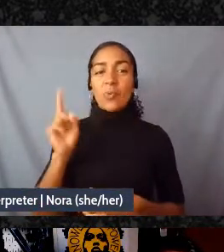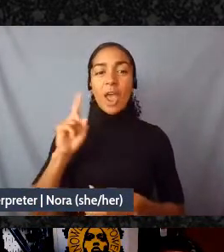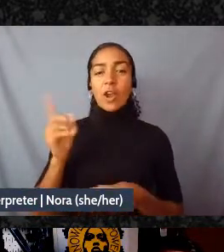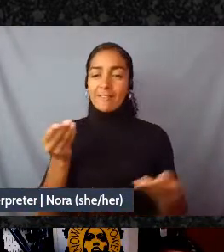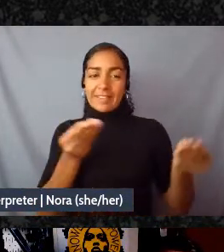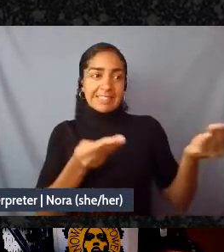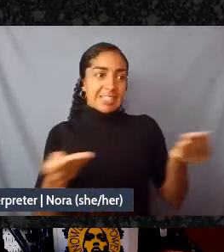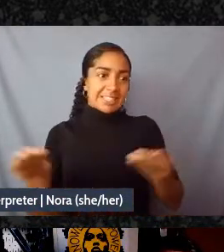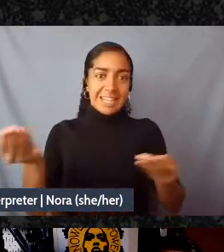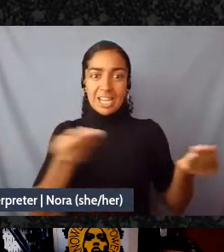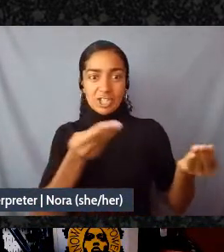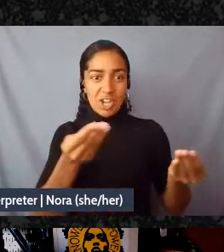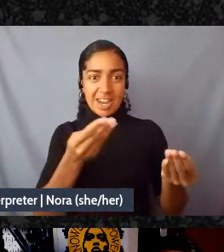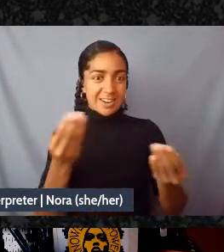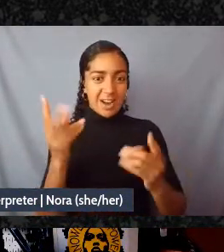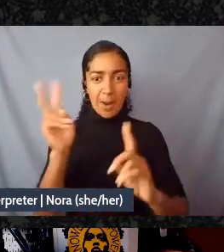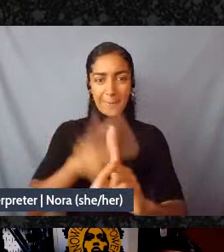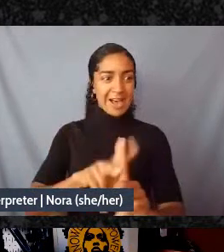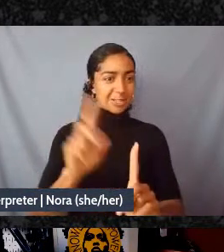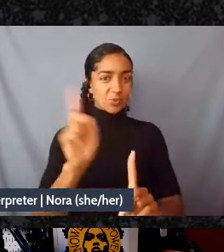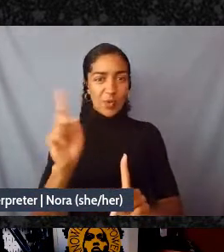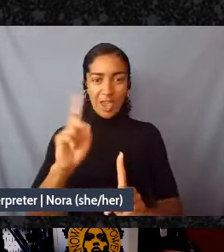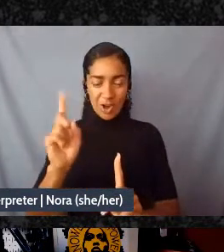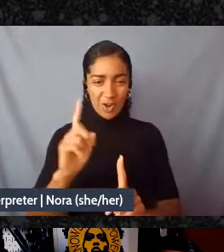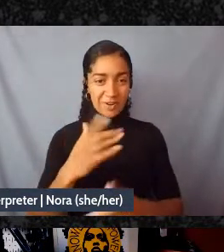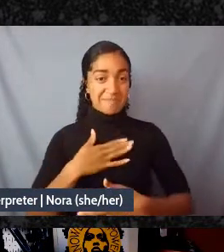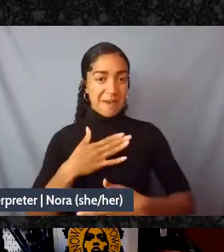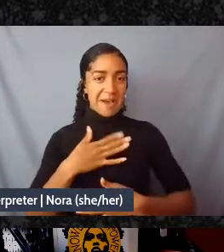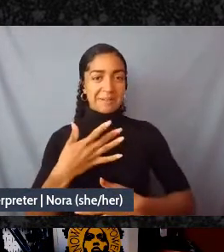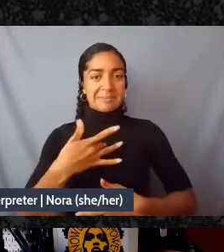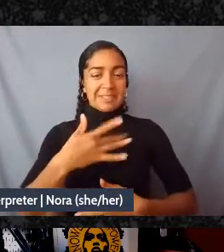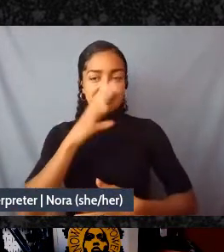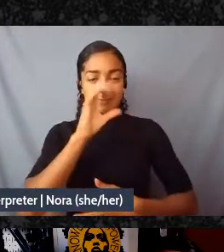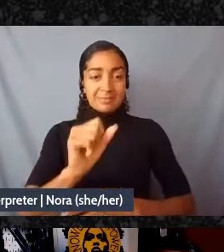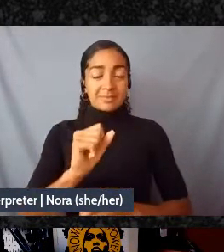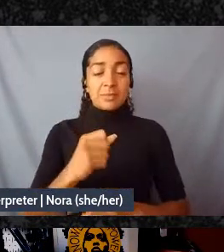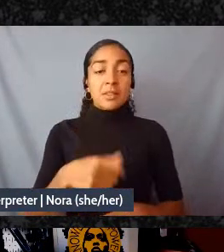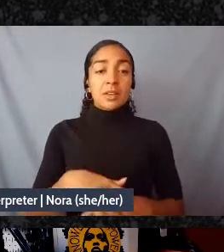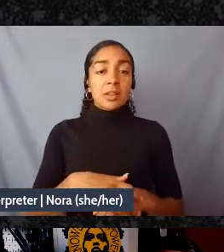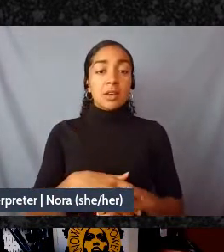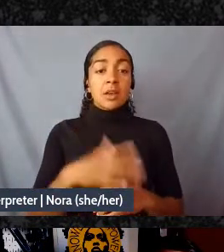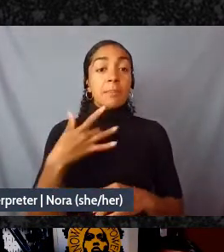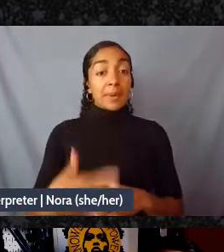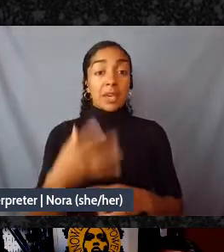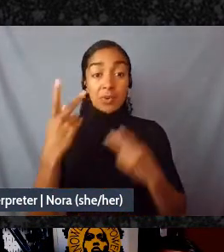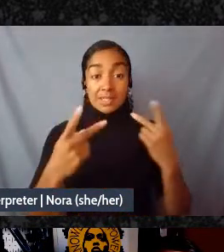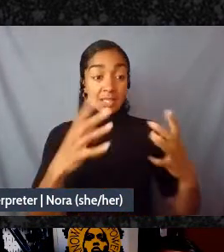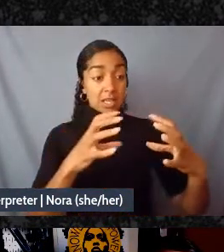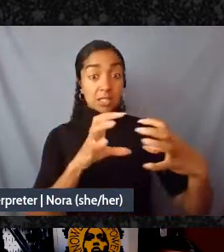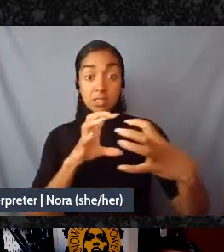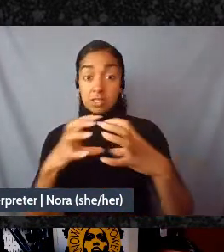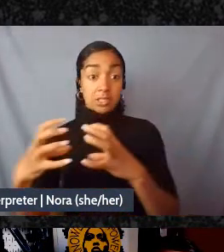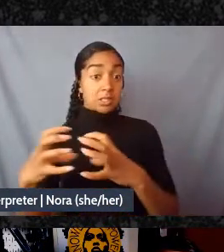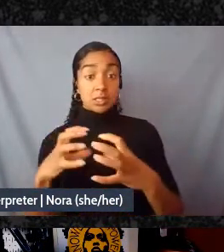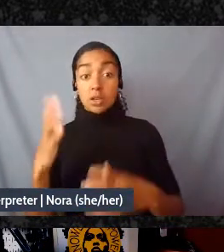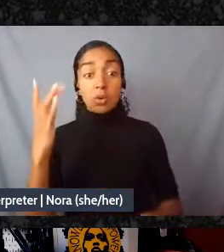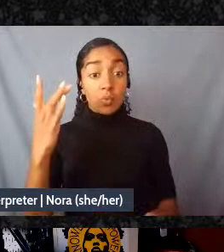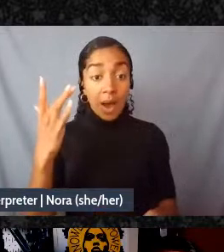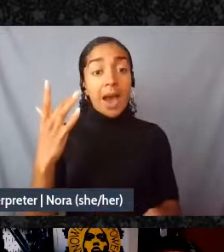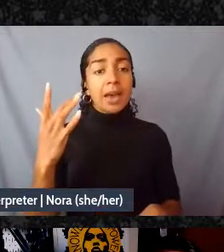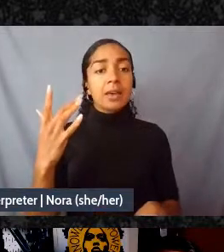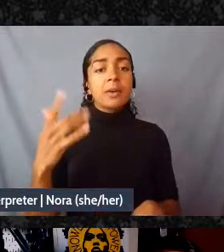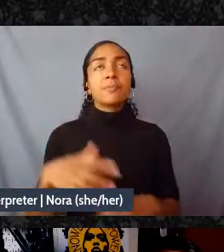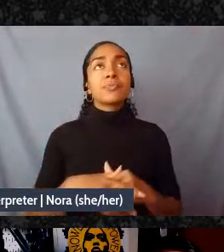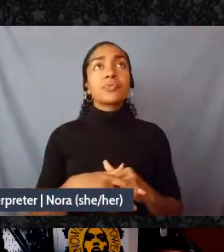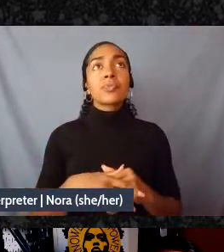is I think we're often in tensions because we're not being held by people who can help help us be in